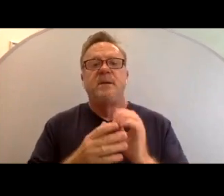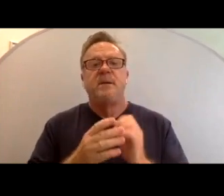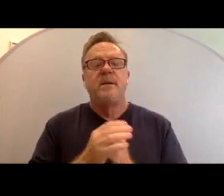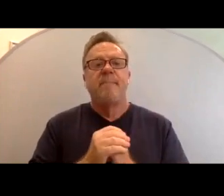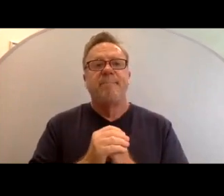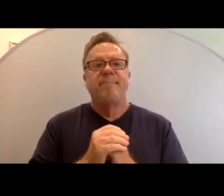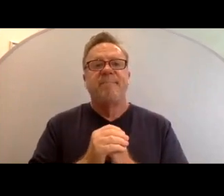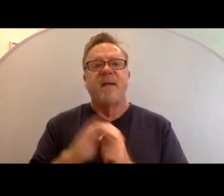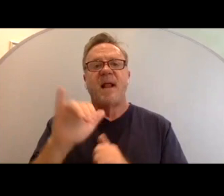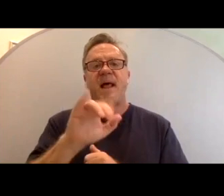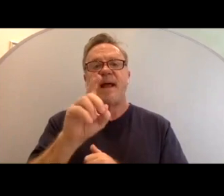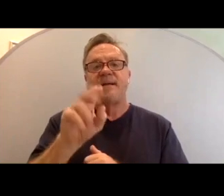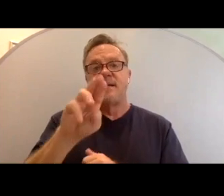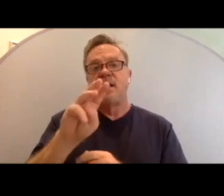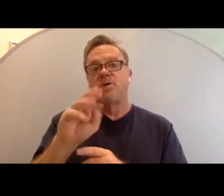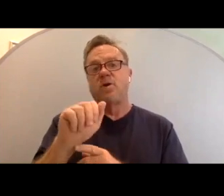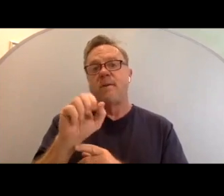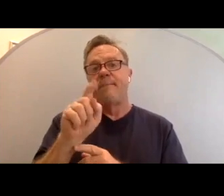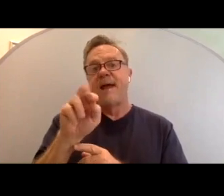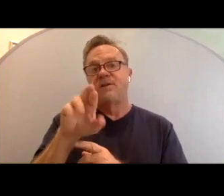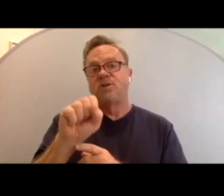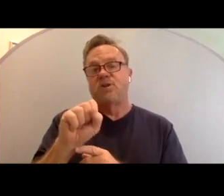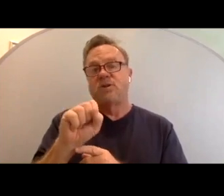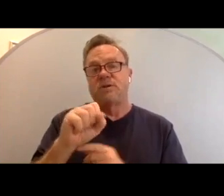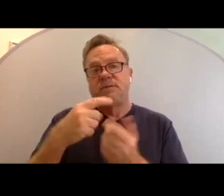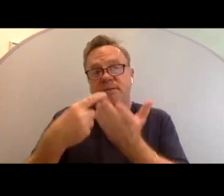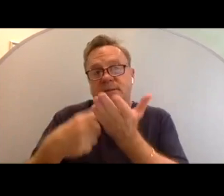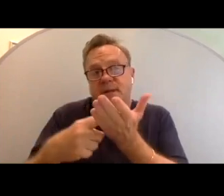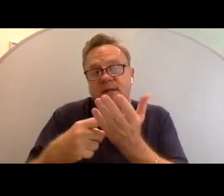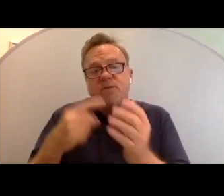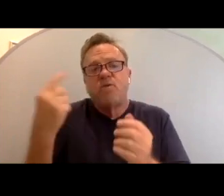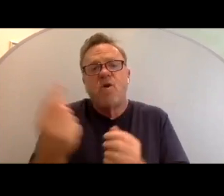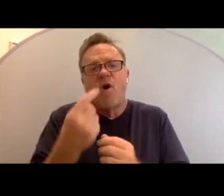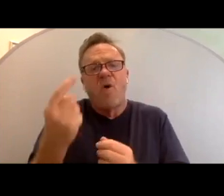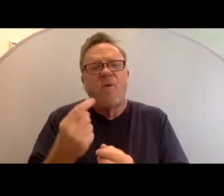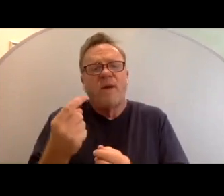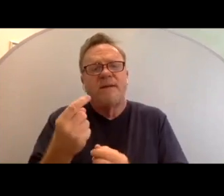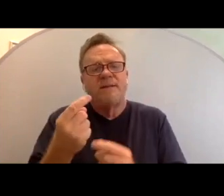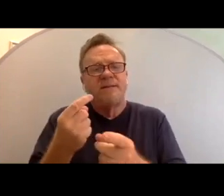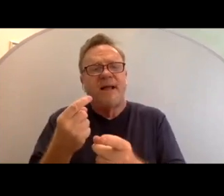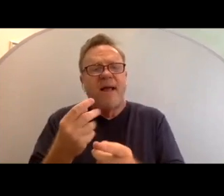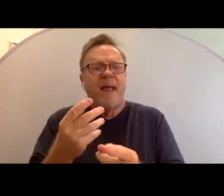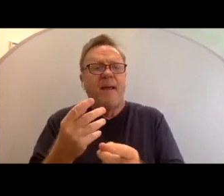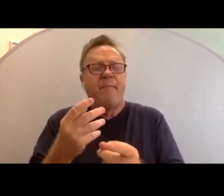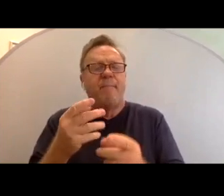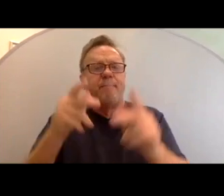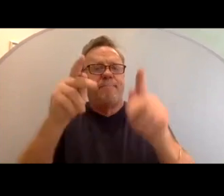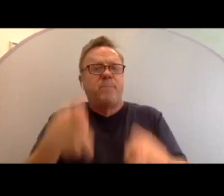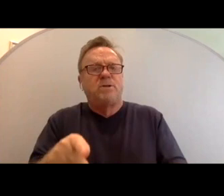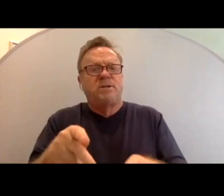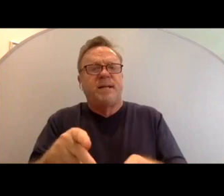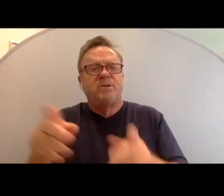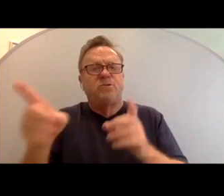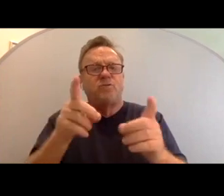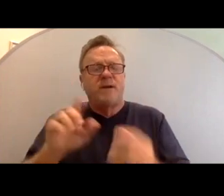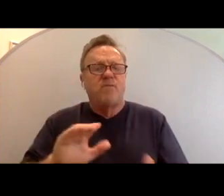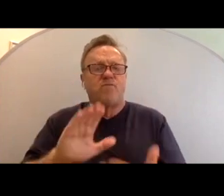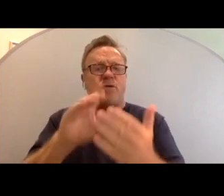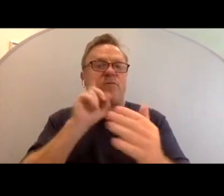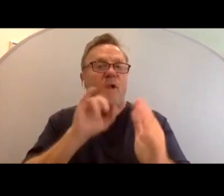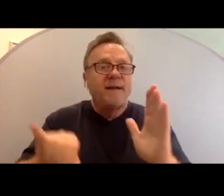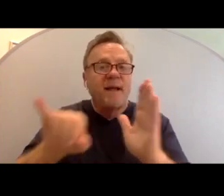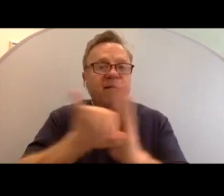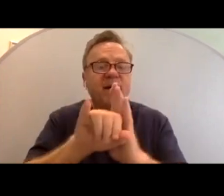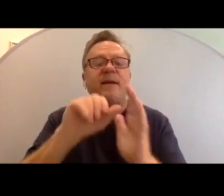Dr. Masters talked about, you know, we always take this person-directed approach for identifying not only